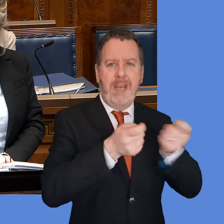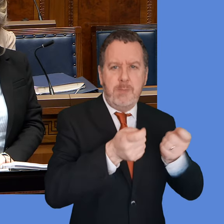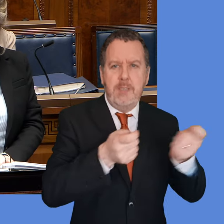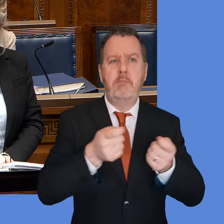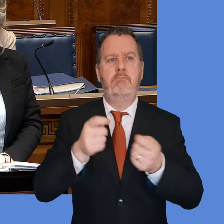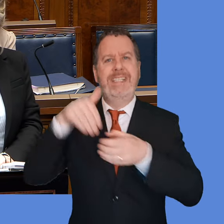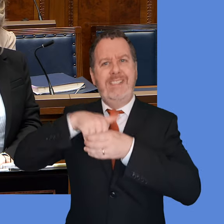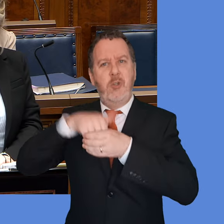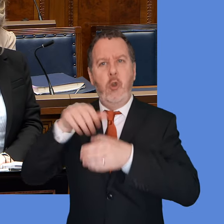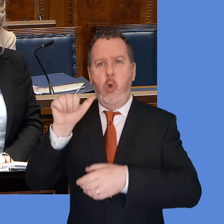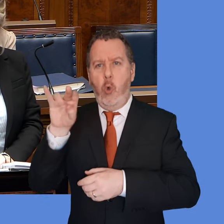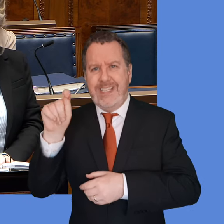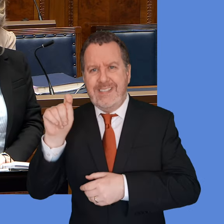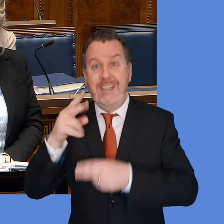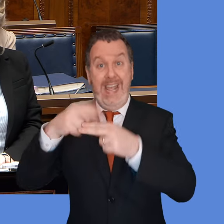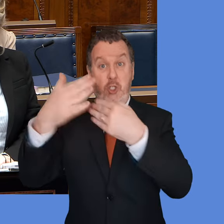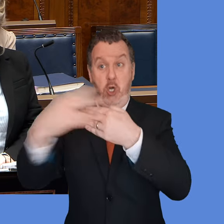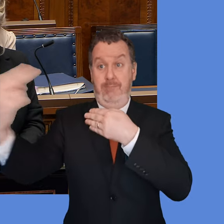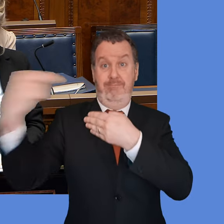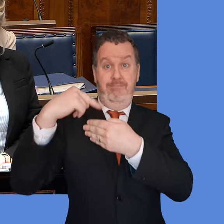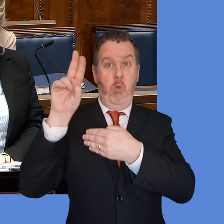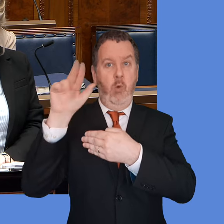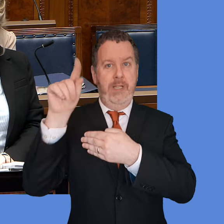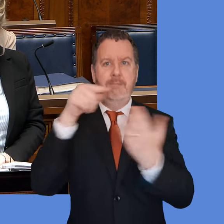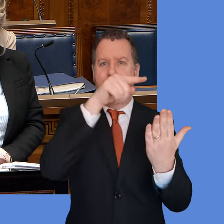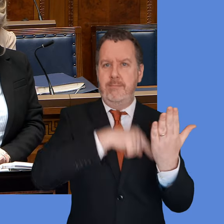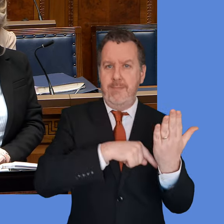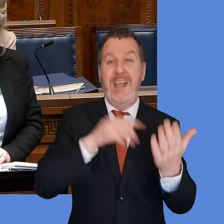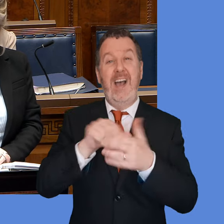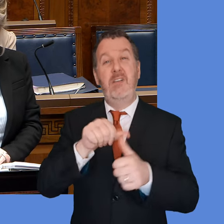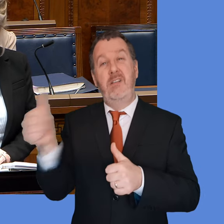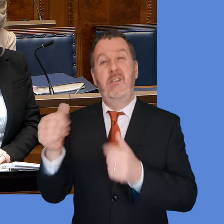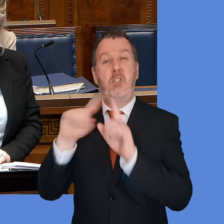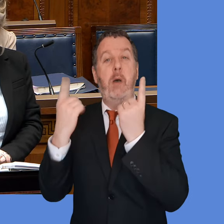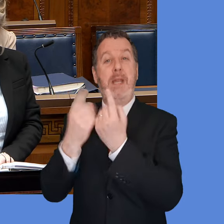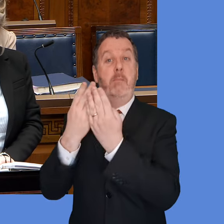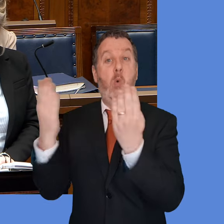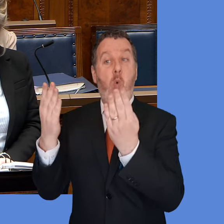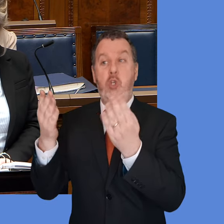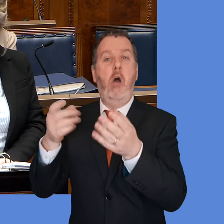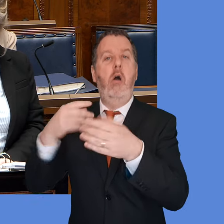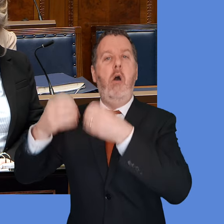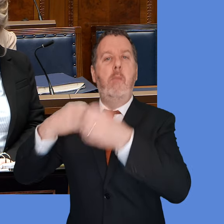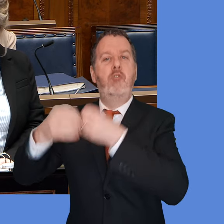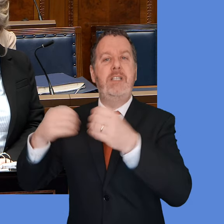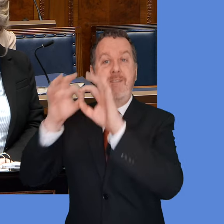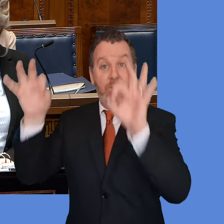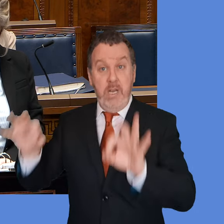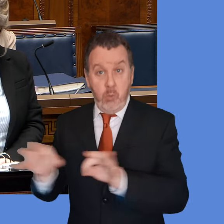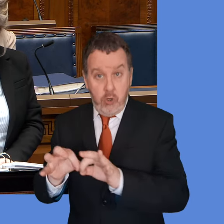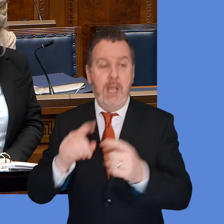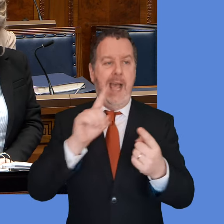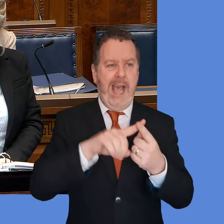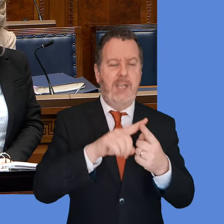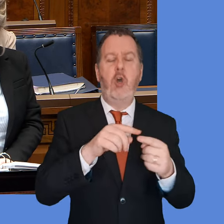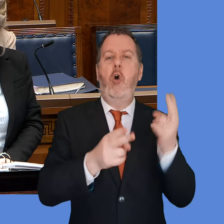arrangements. It is supported by the departmental board's operating framework and by the terms of reference for the audit and risk assurance